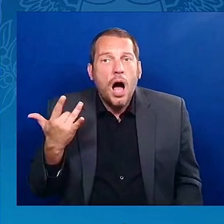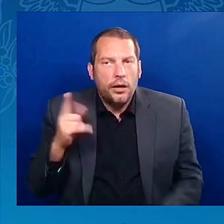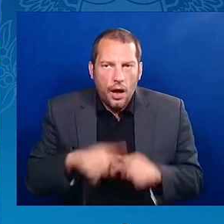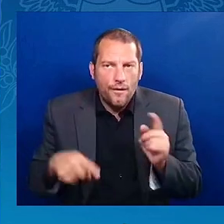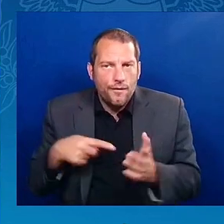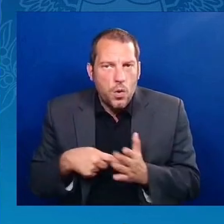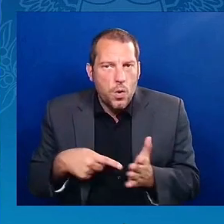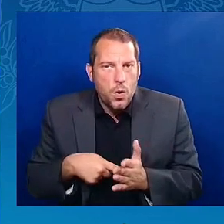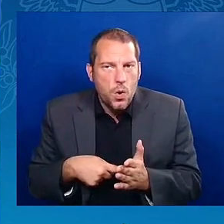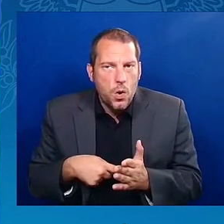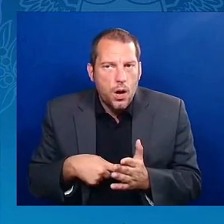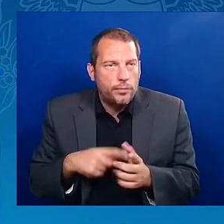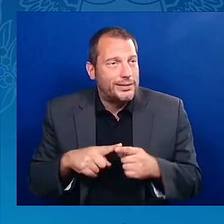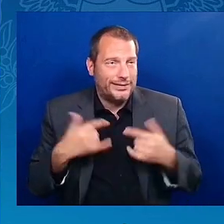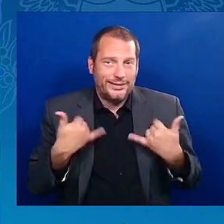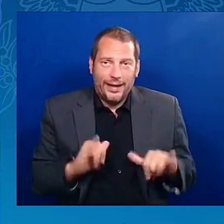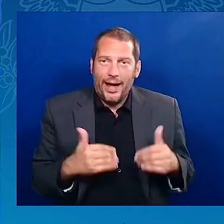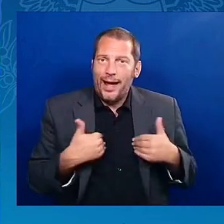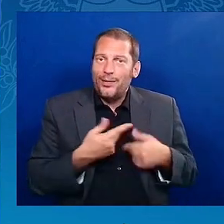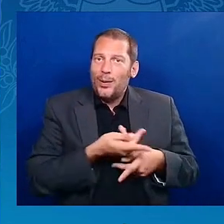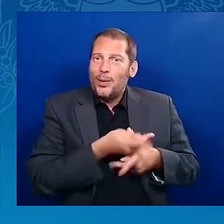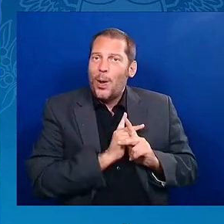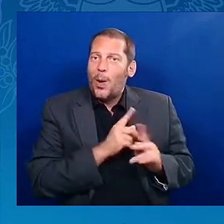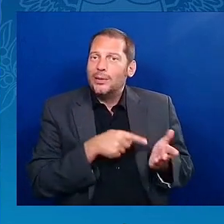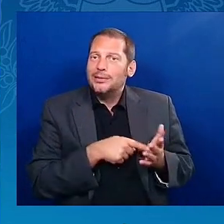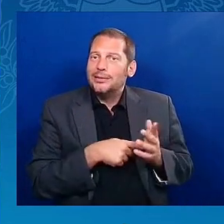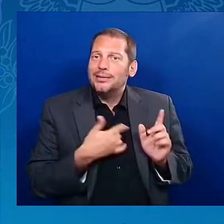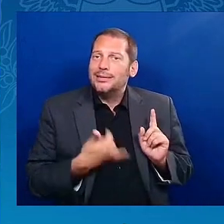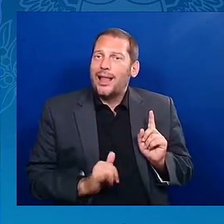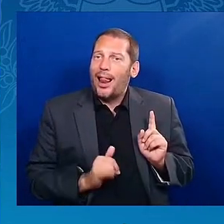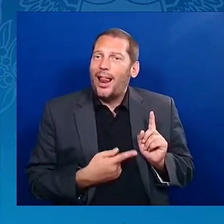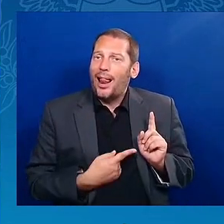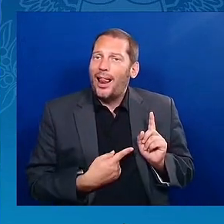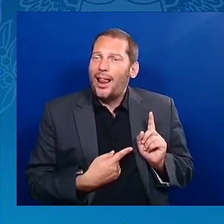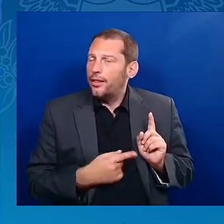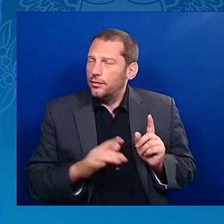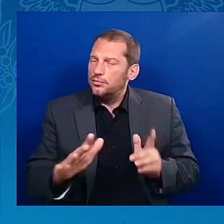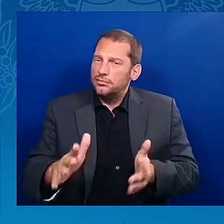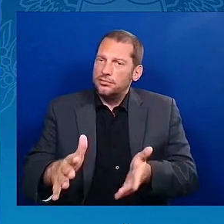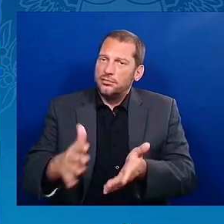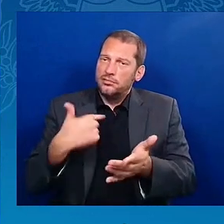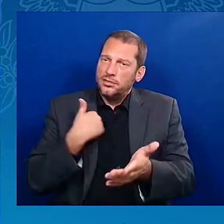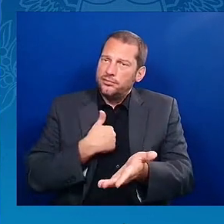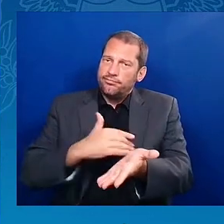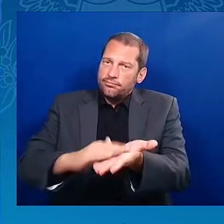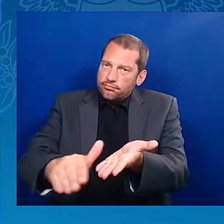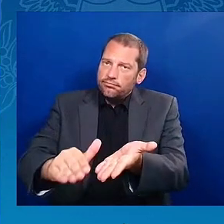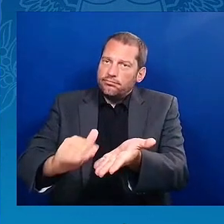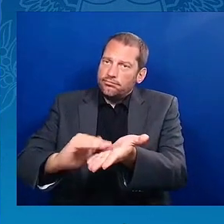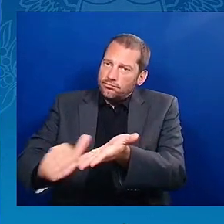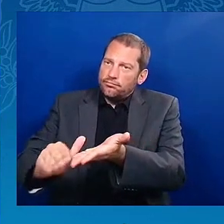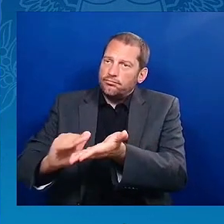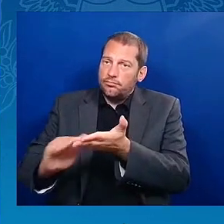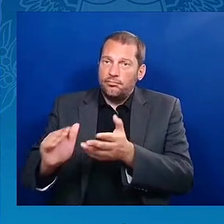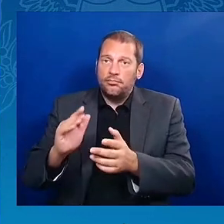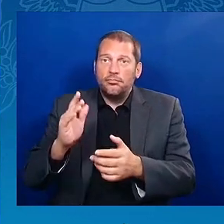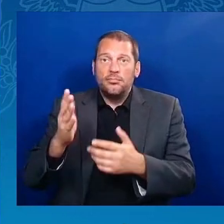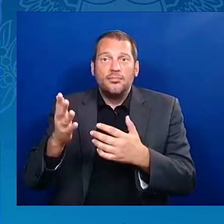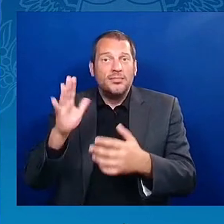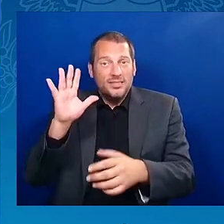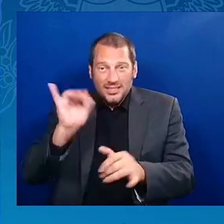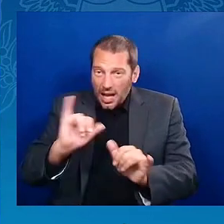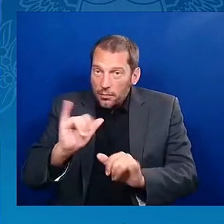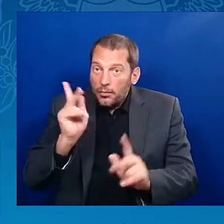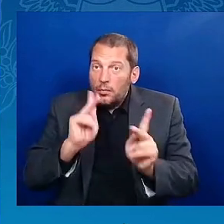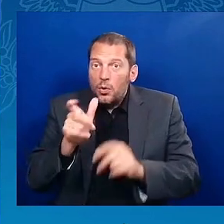So we are forgiving student loan debt, including for people who did not graduate because we understand the nature of the problem, and we're trying